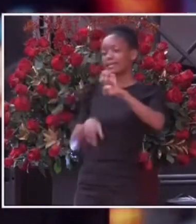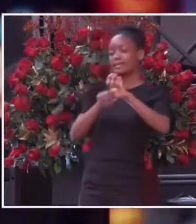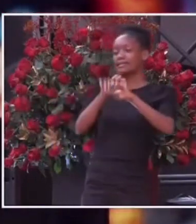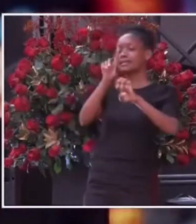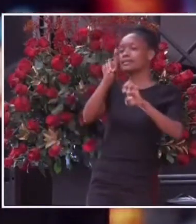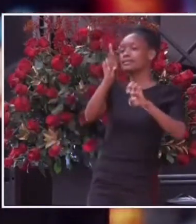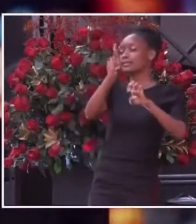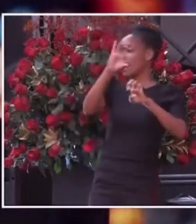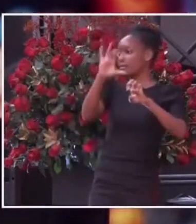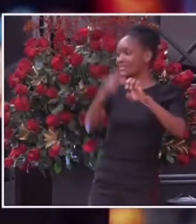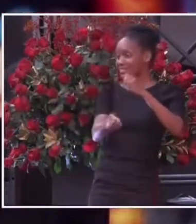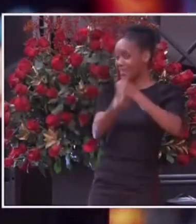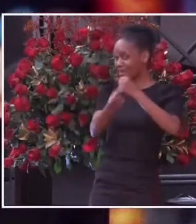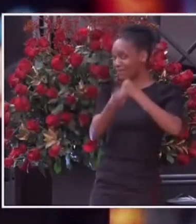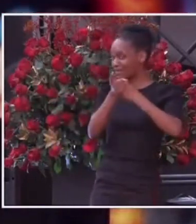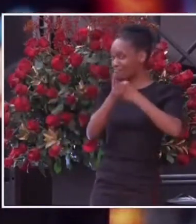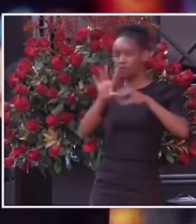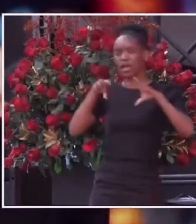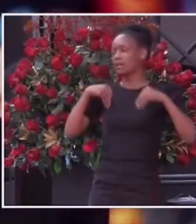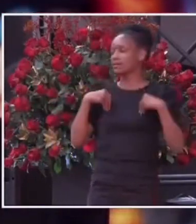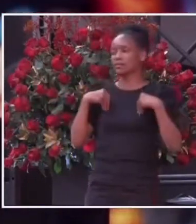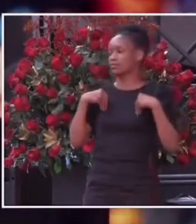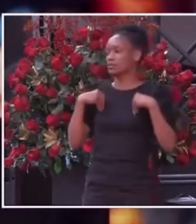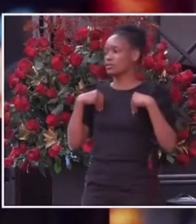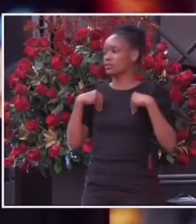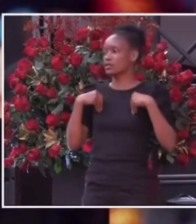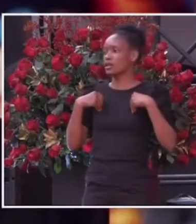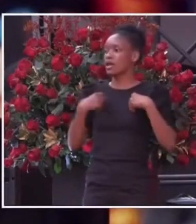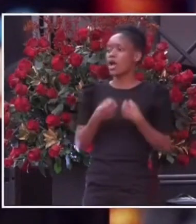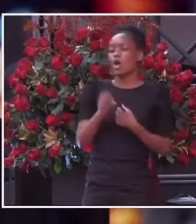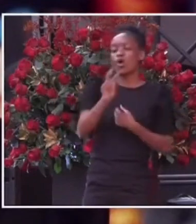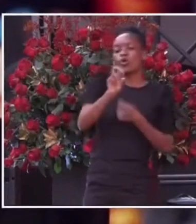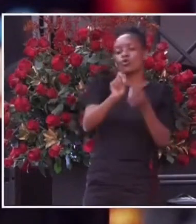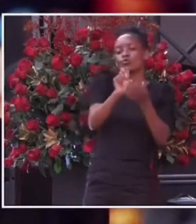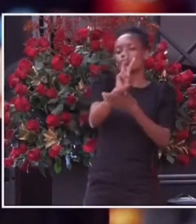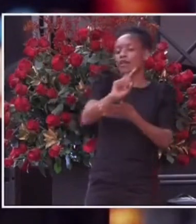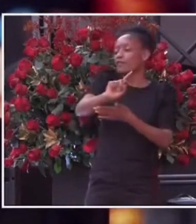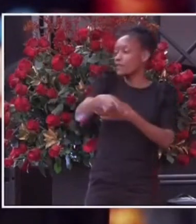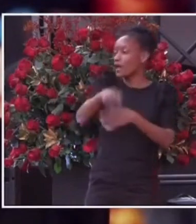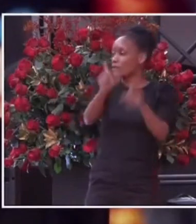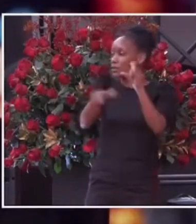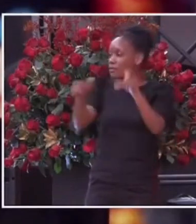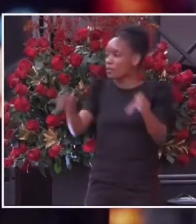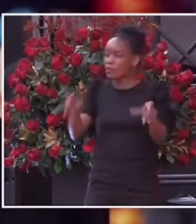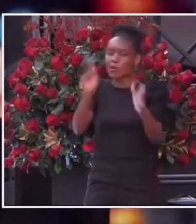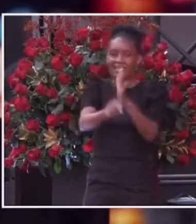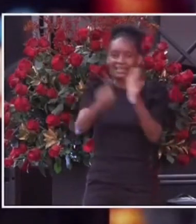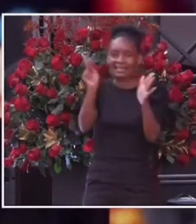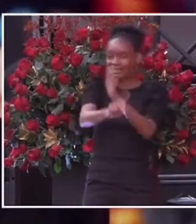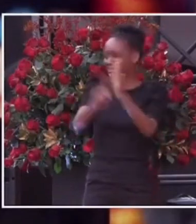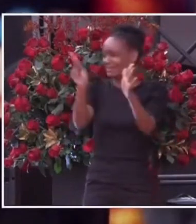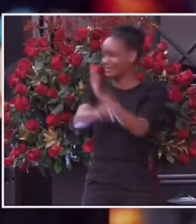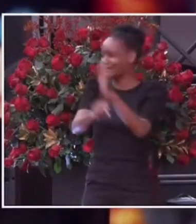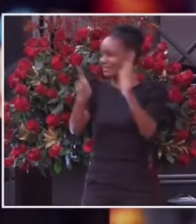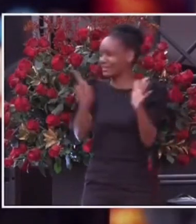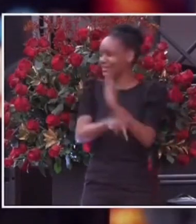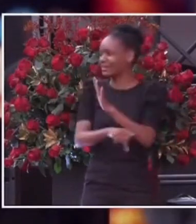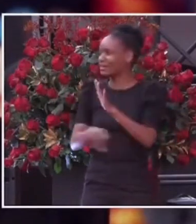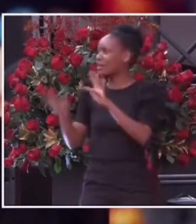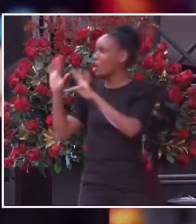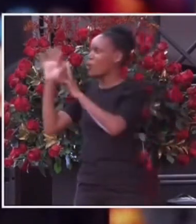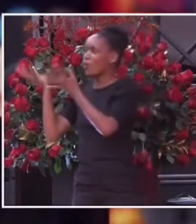unacceptable, where more than 12,000 people are killed, and the world is not saying anything.